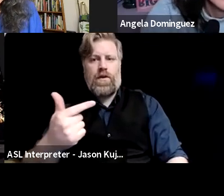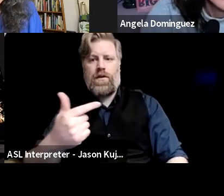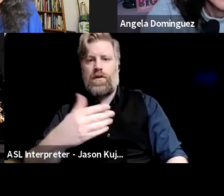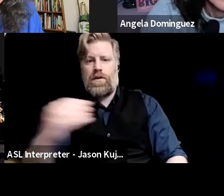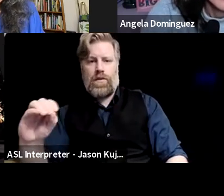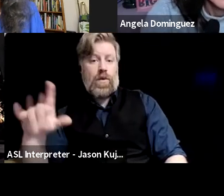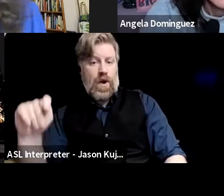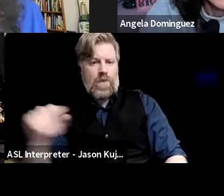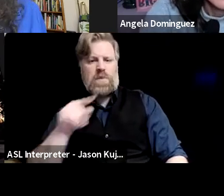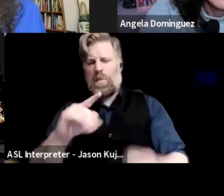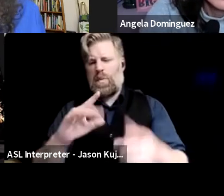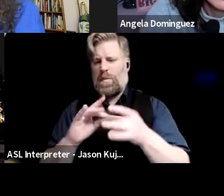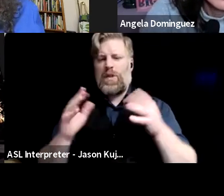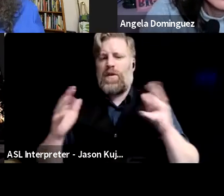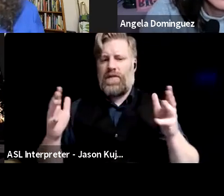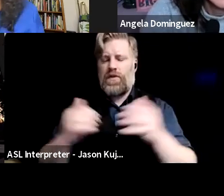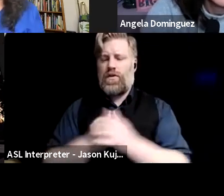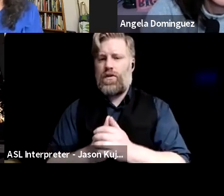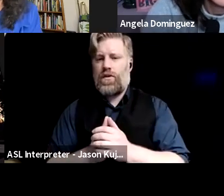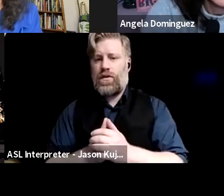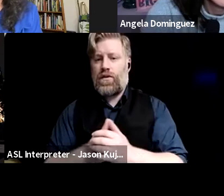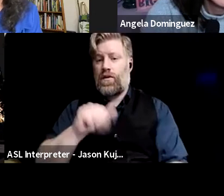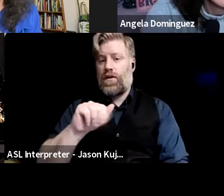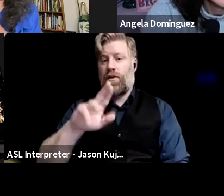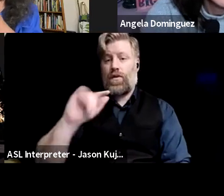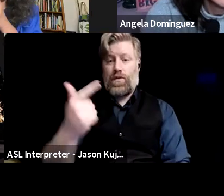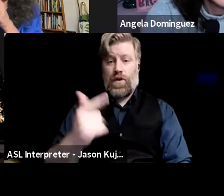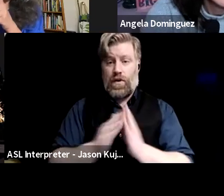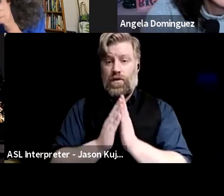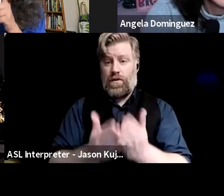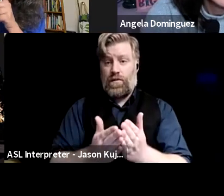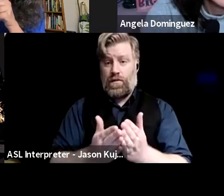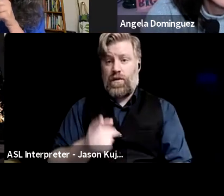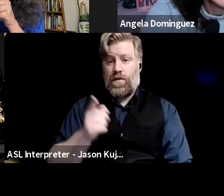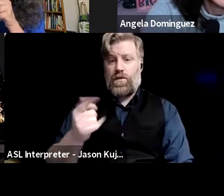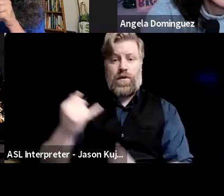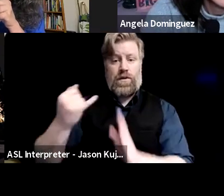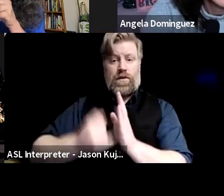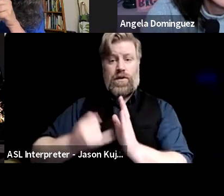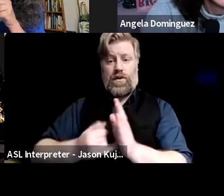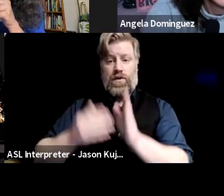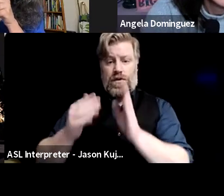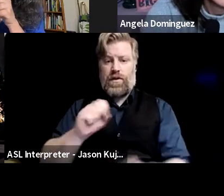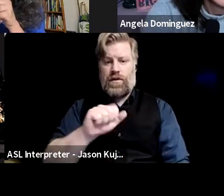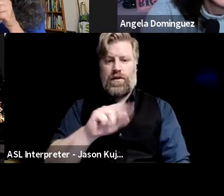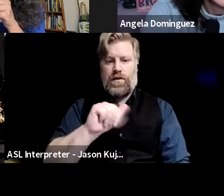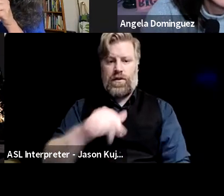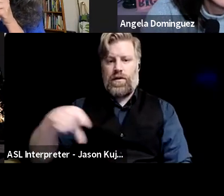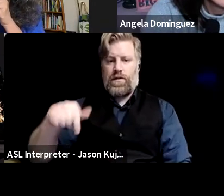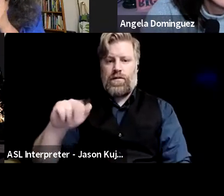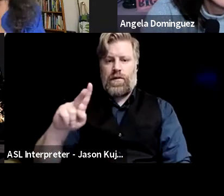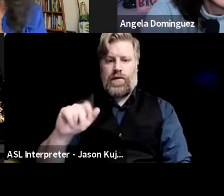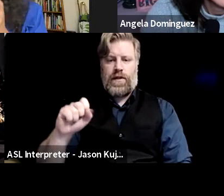in October, uh, the one coming out in August is there. It's illustrated by Sarah Palacios, and this is not a,